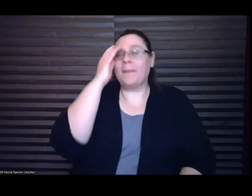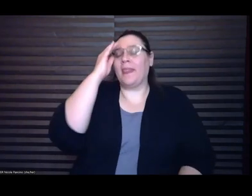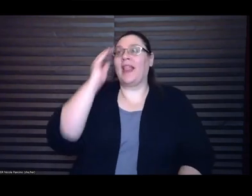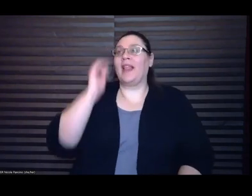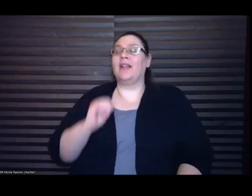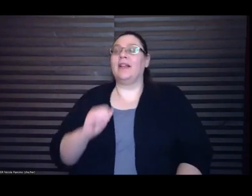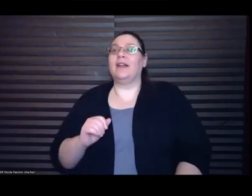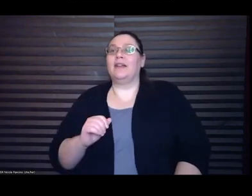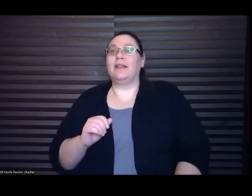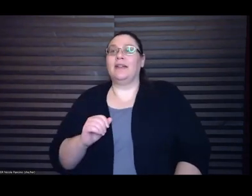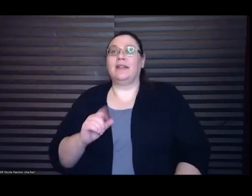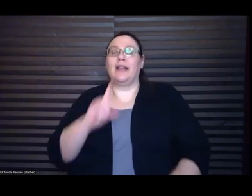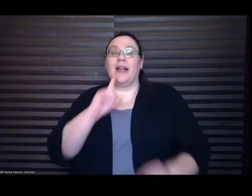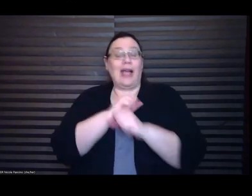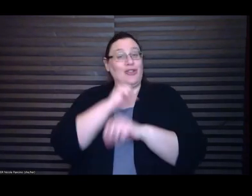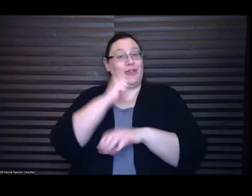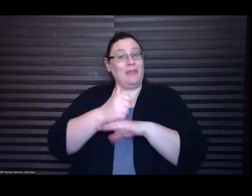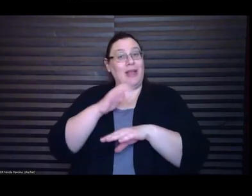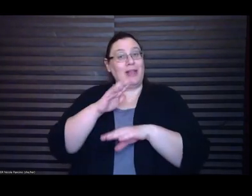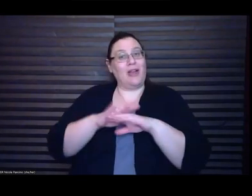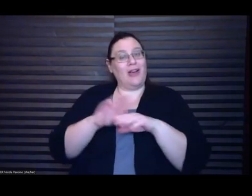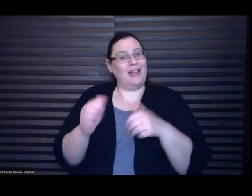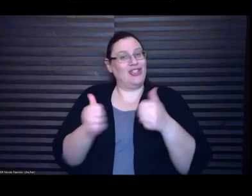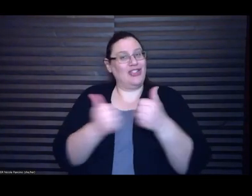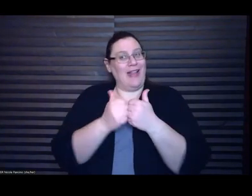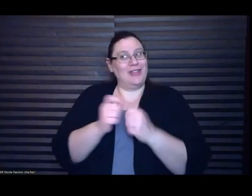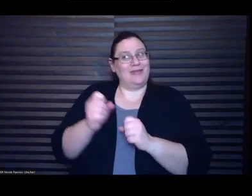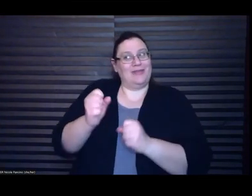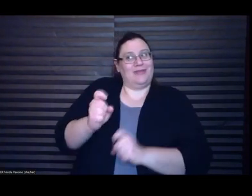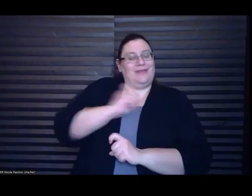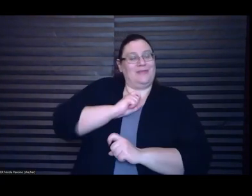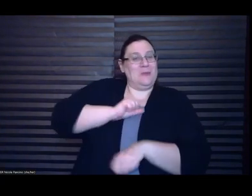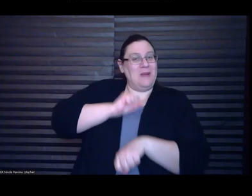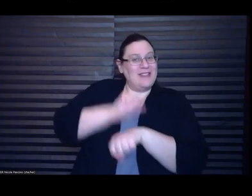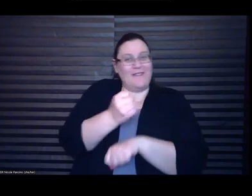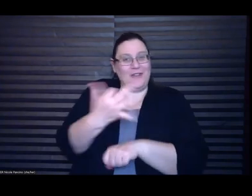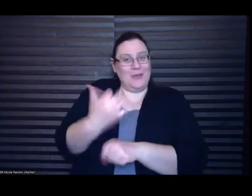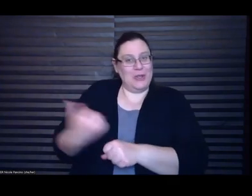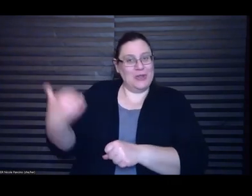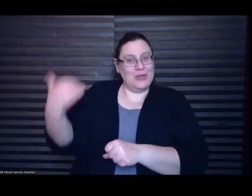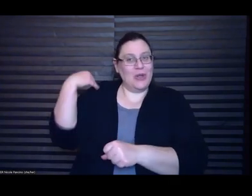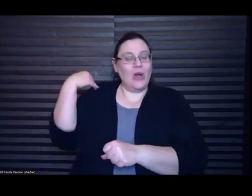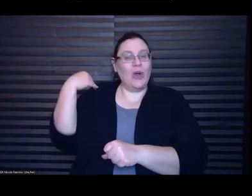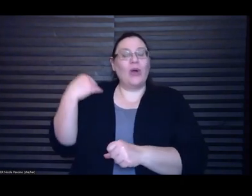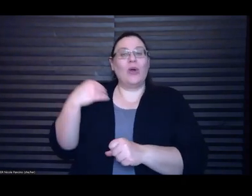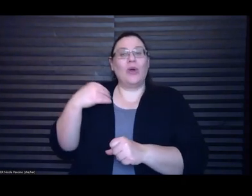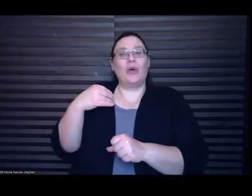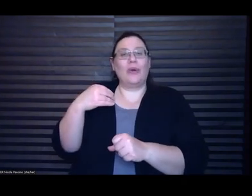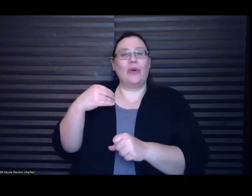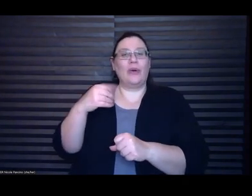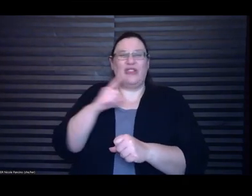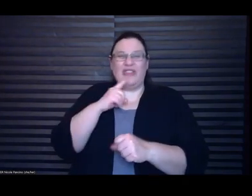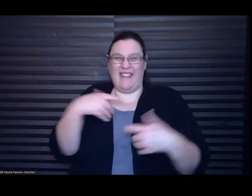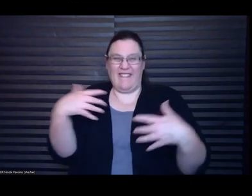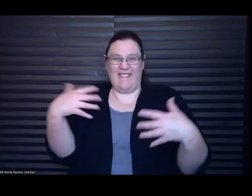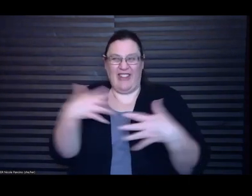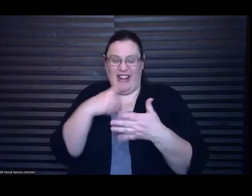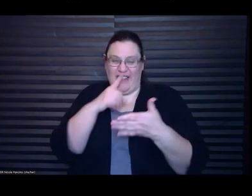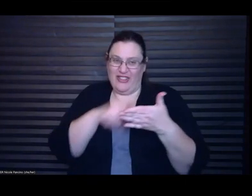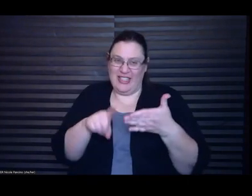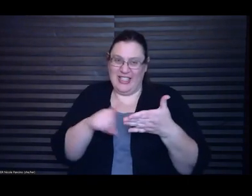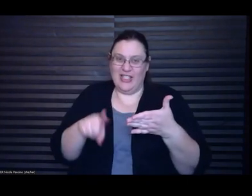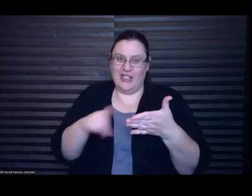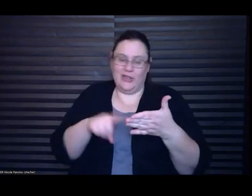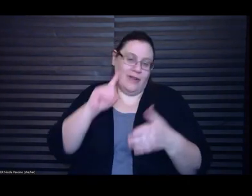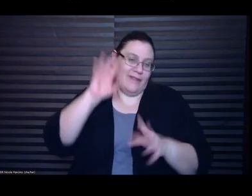a few years ago which was I was like really afraid of research like for fiction like I was like really afraid of like historical fiction